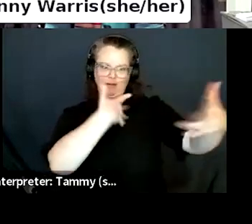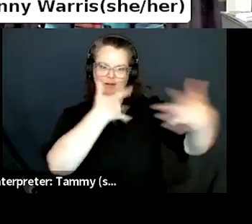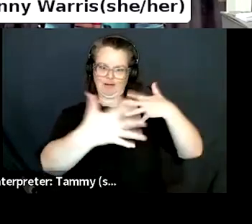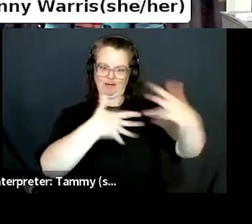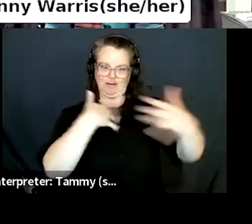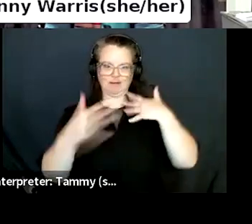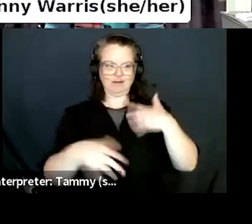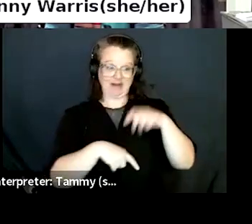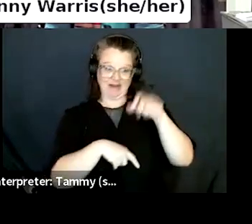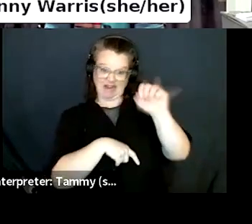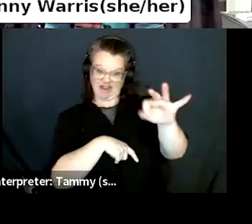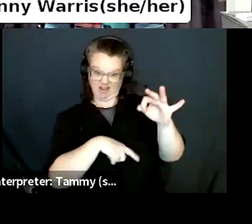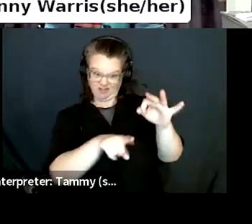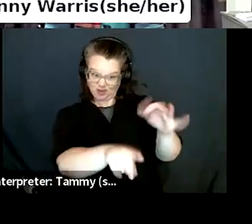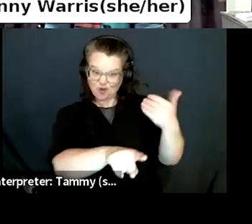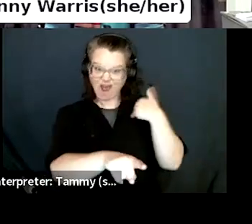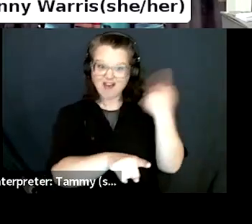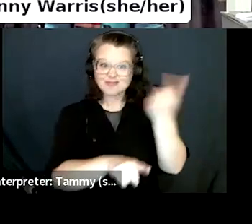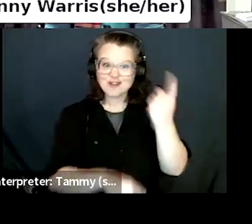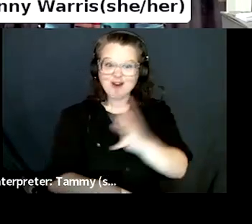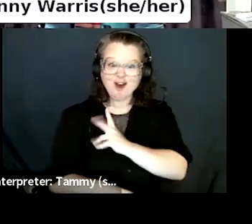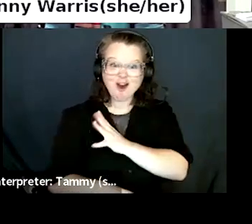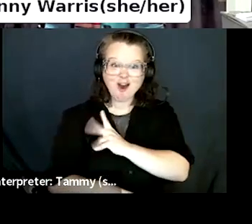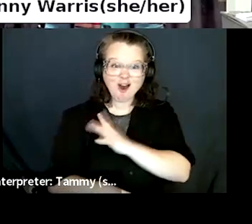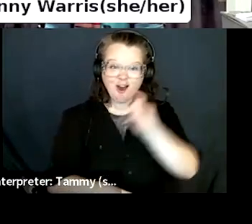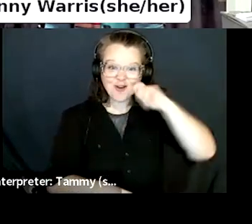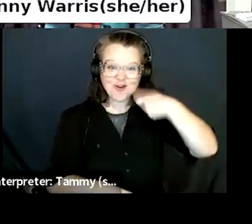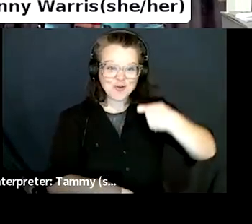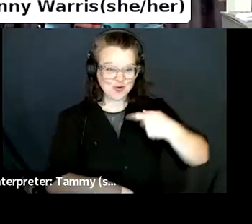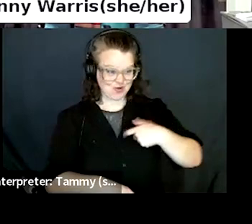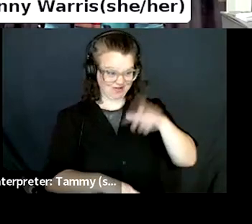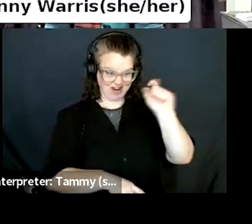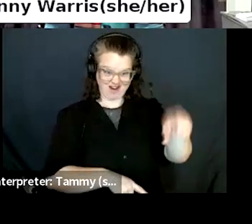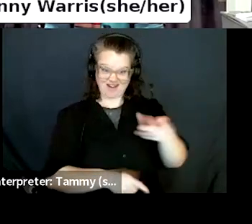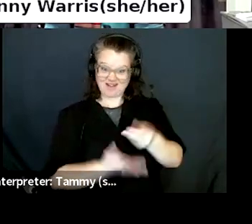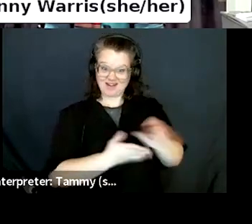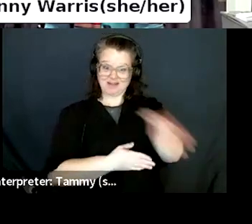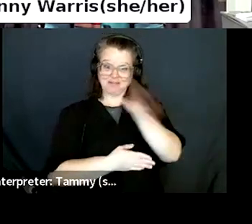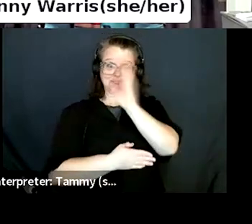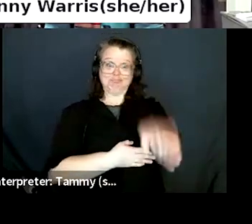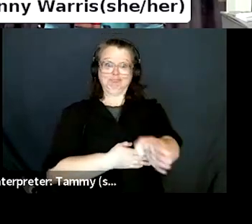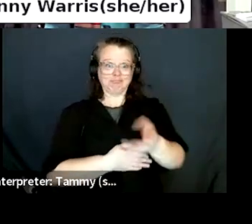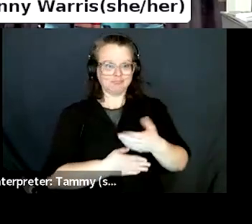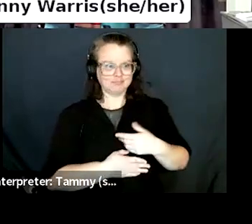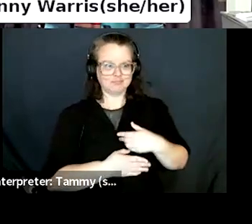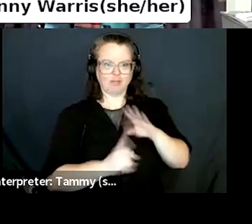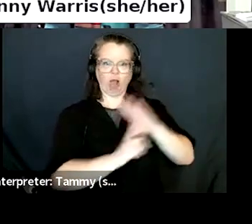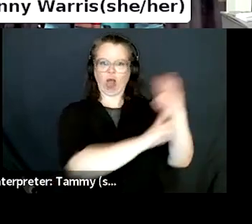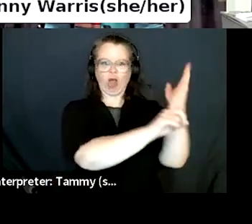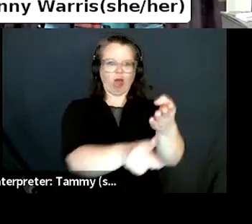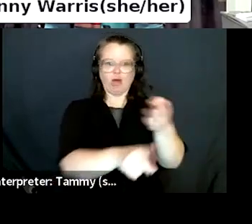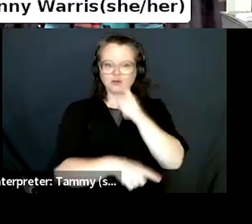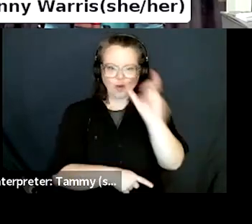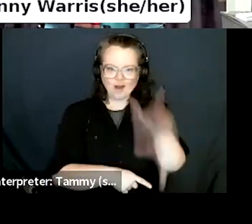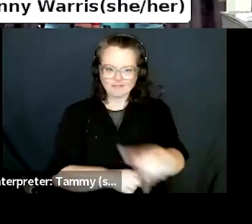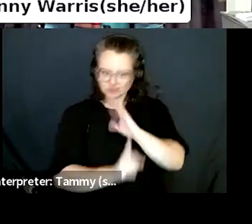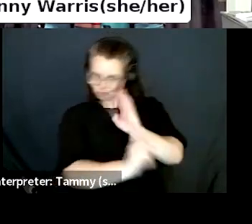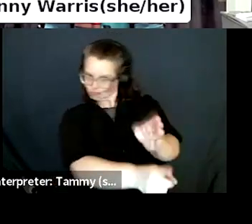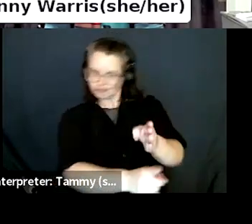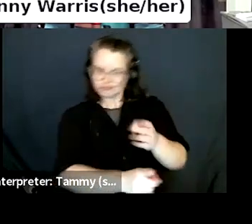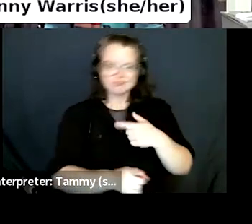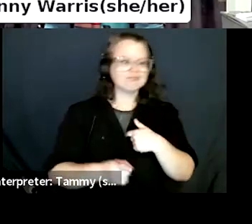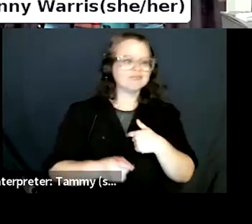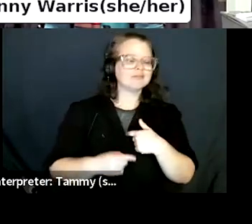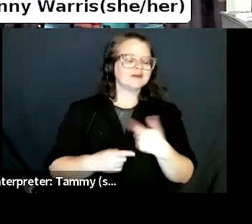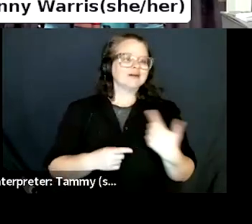out distribution and just be like, here's the full breadth of my sale. And can you send it directly to me? I do that. Not only does it